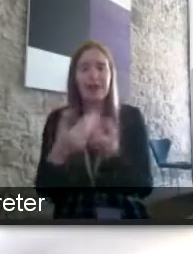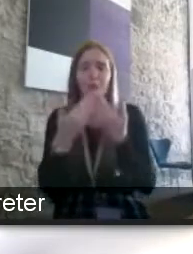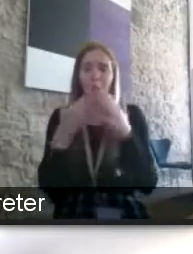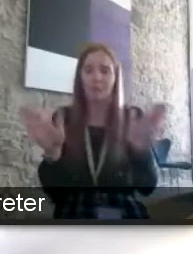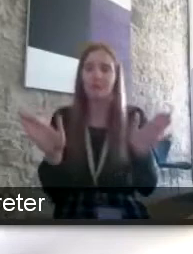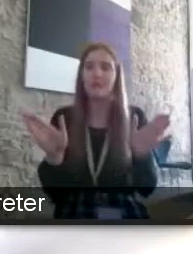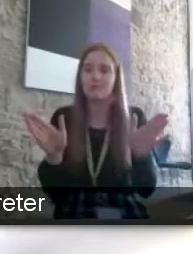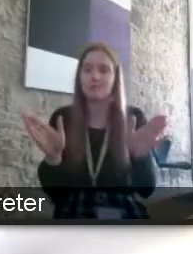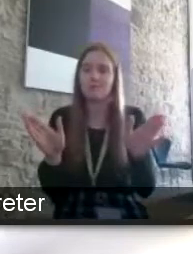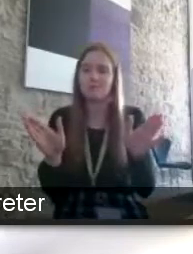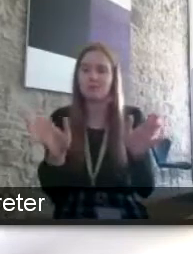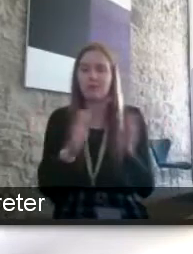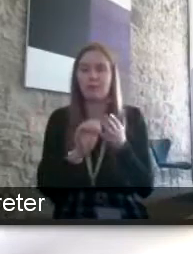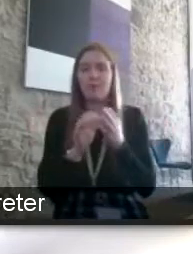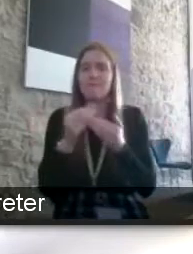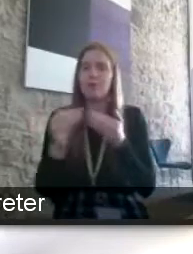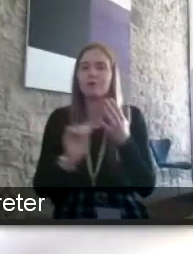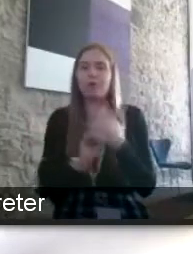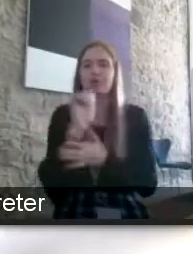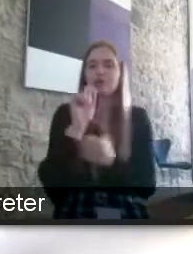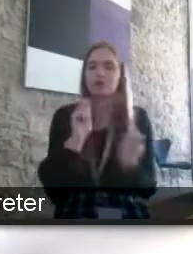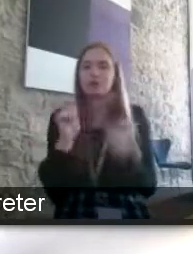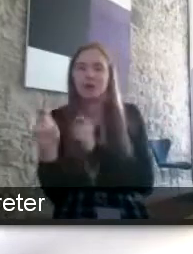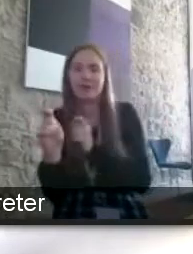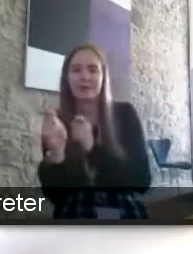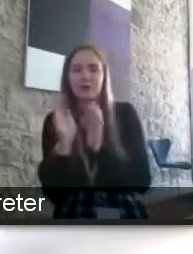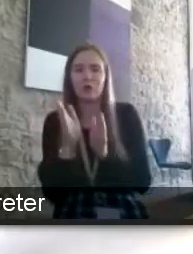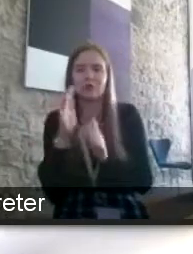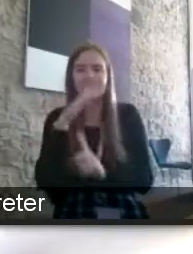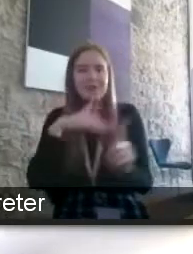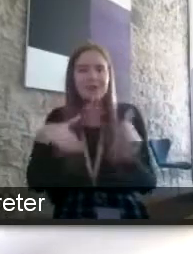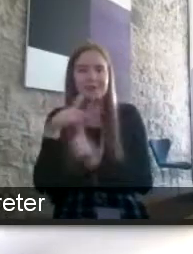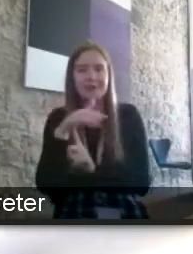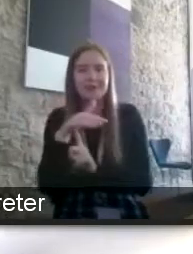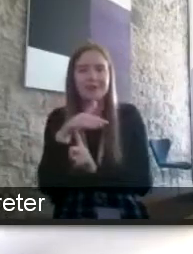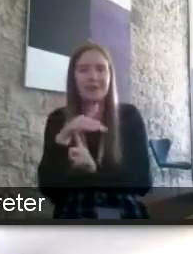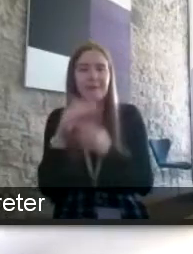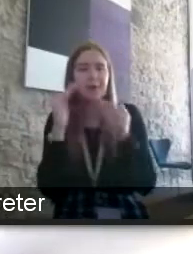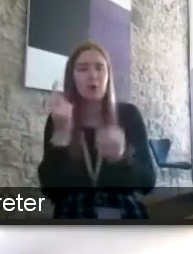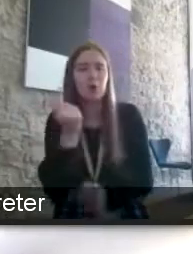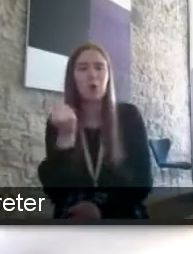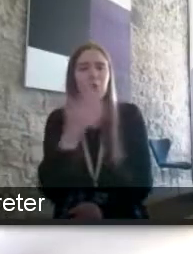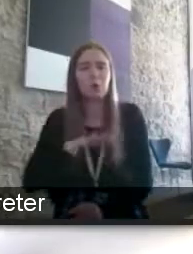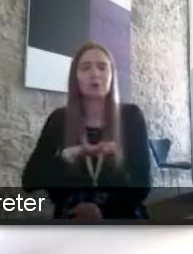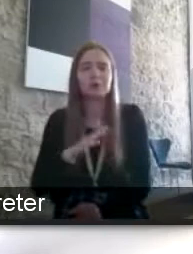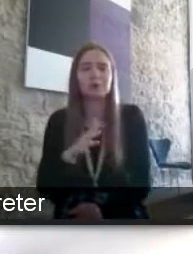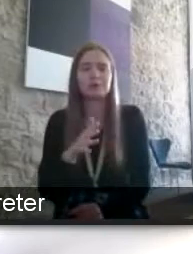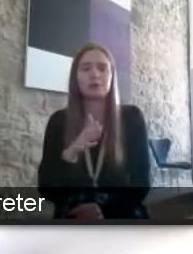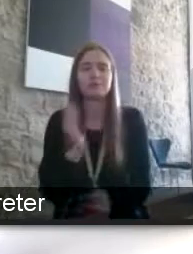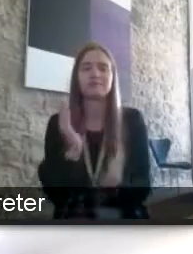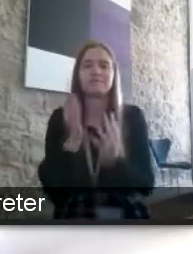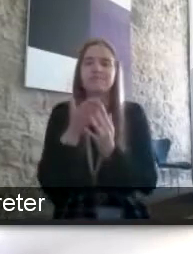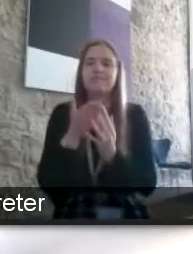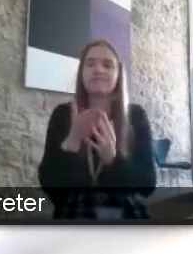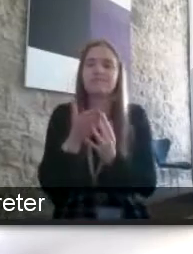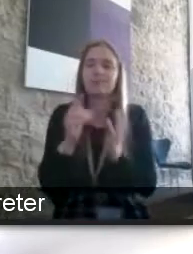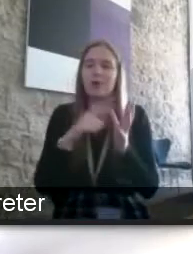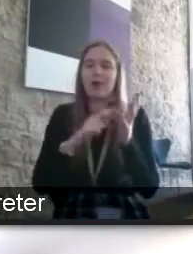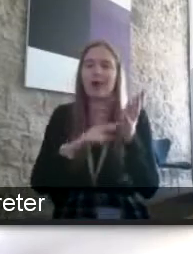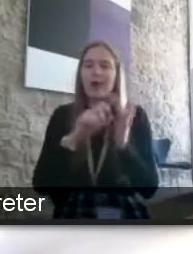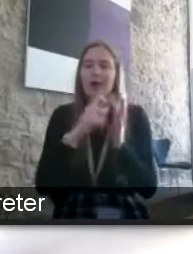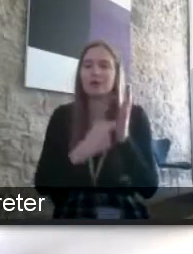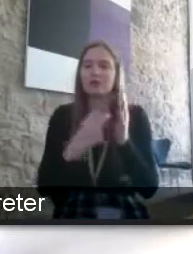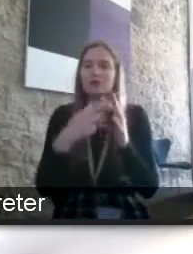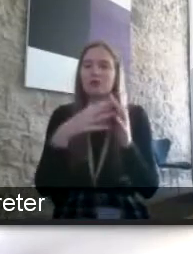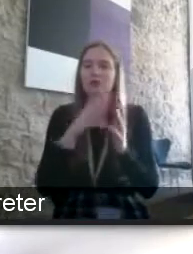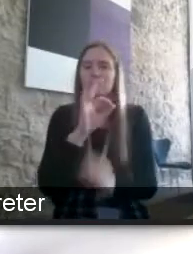about probably cultural shifts in society not just in workplaces but i don't know if anybody wants to come in and tackle the point that andrew's made around about the